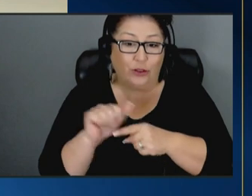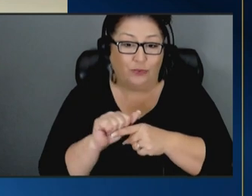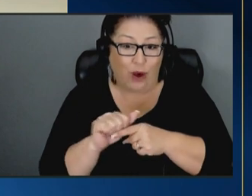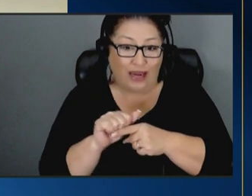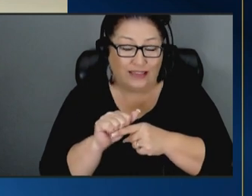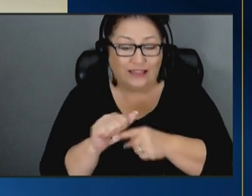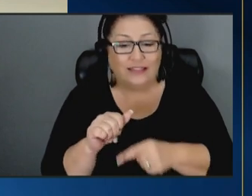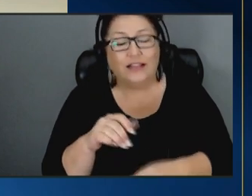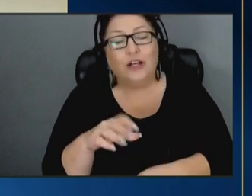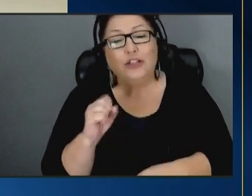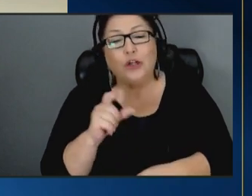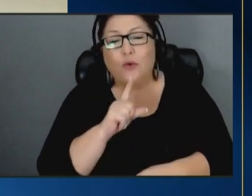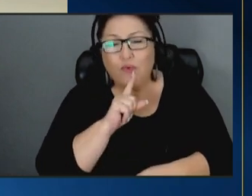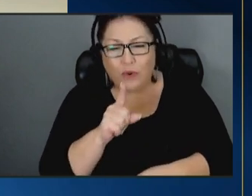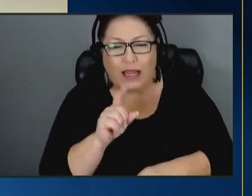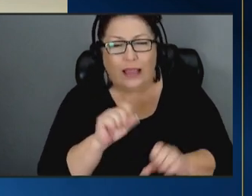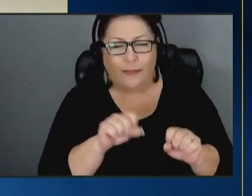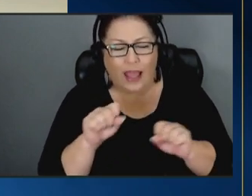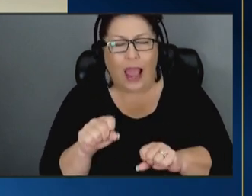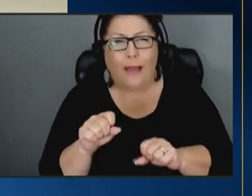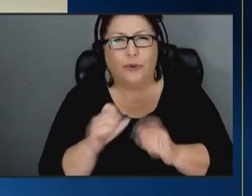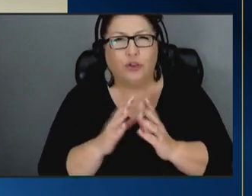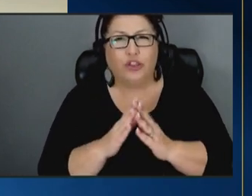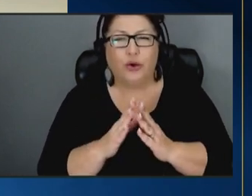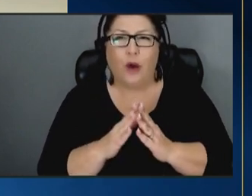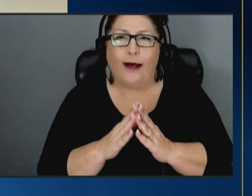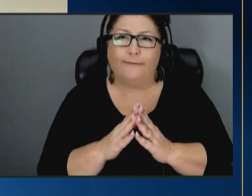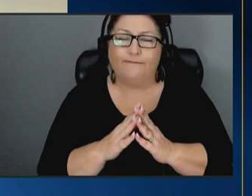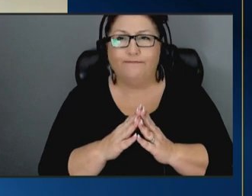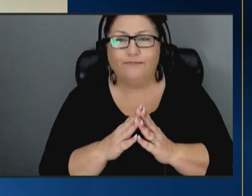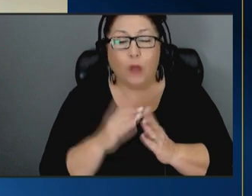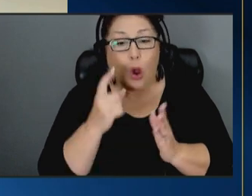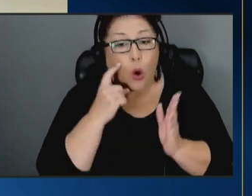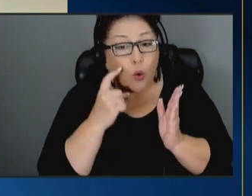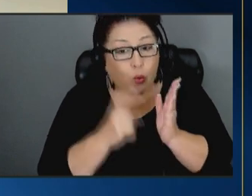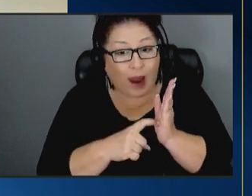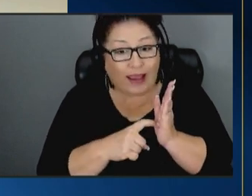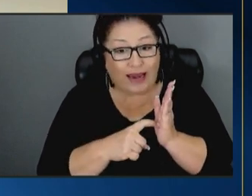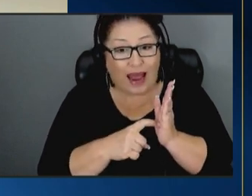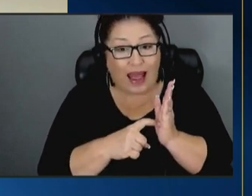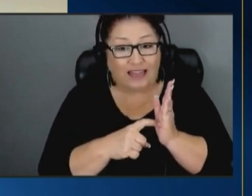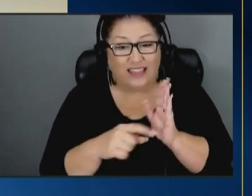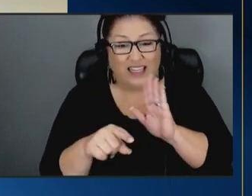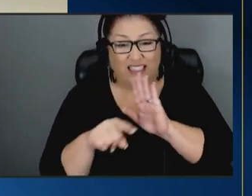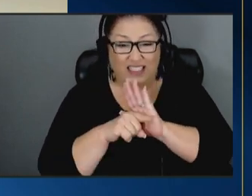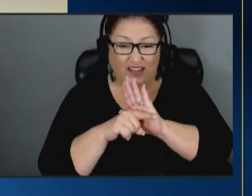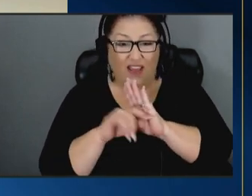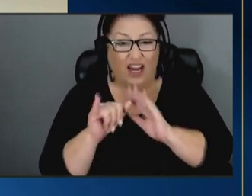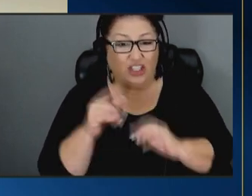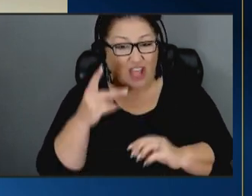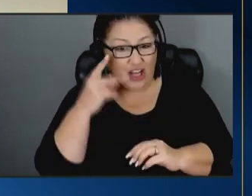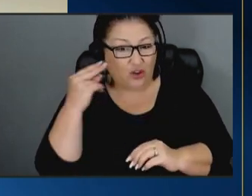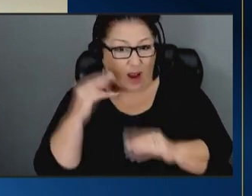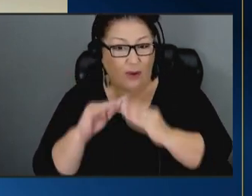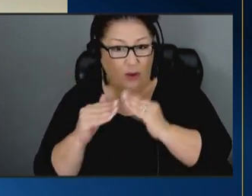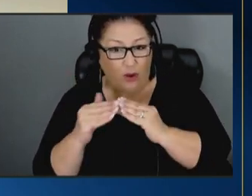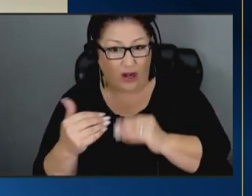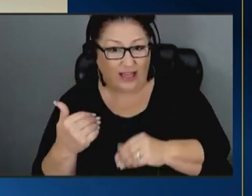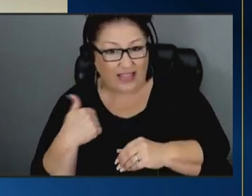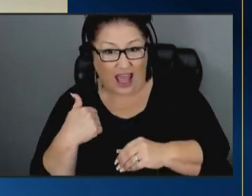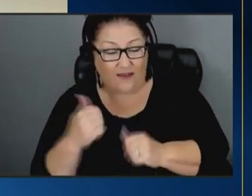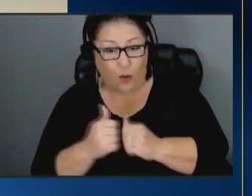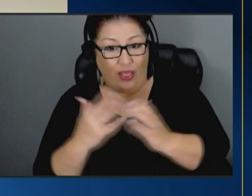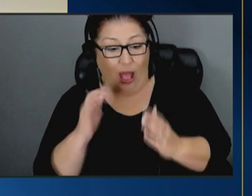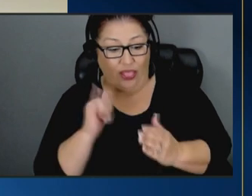uh really being able to um recognize the disadvantage that tribal communities are at without this uh